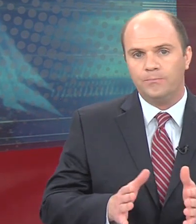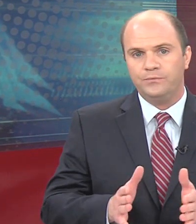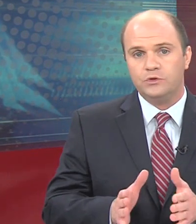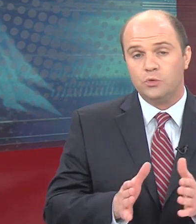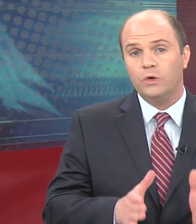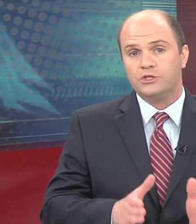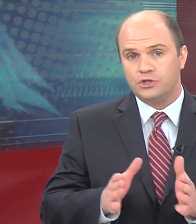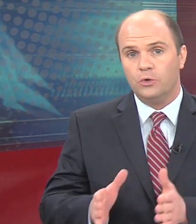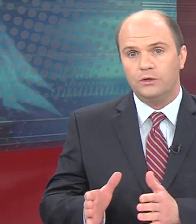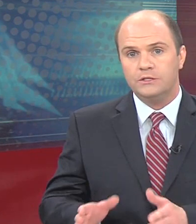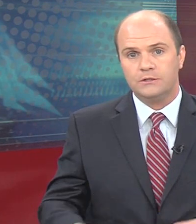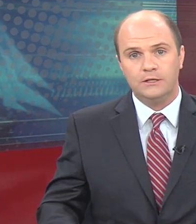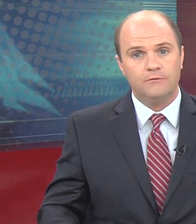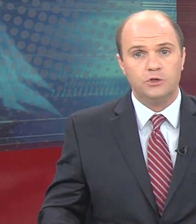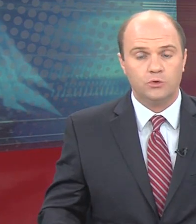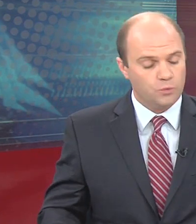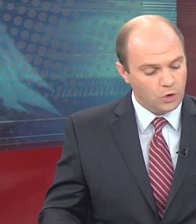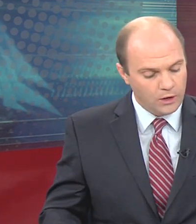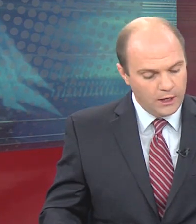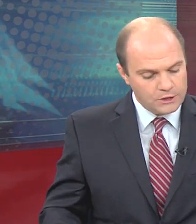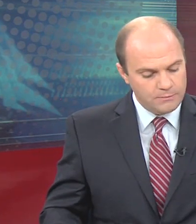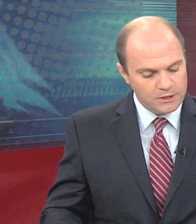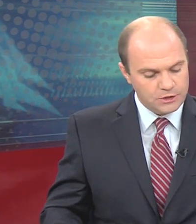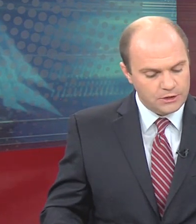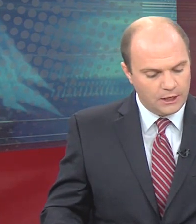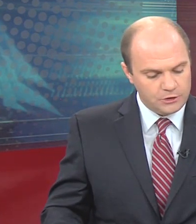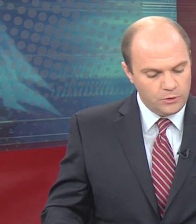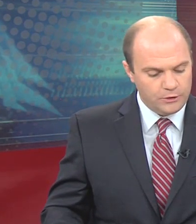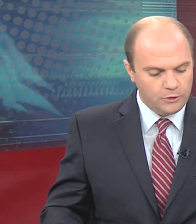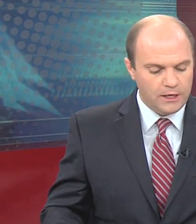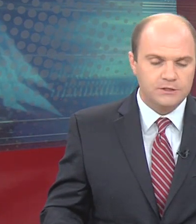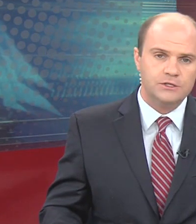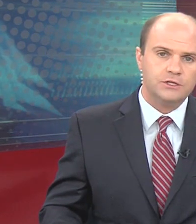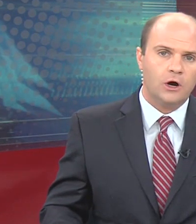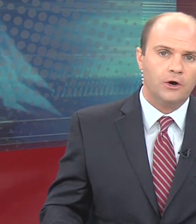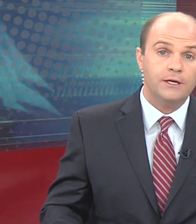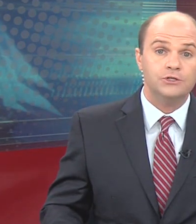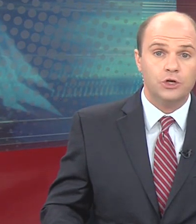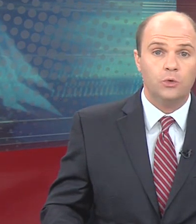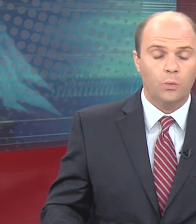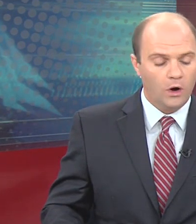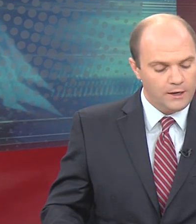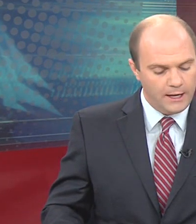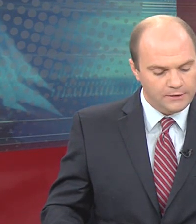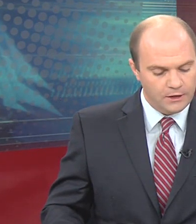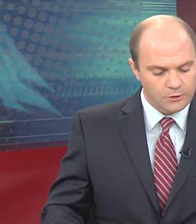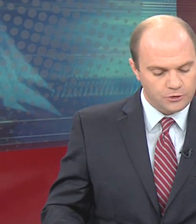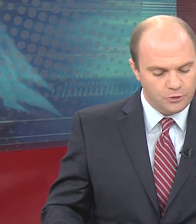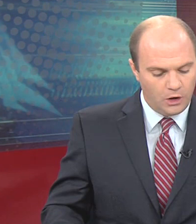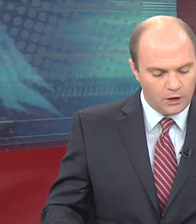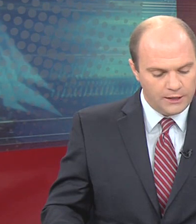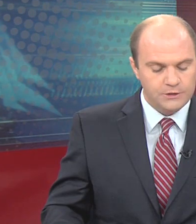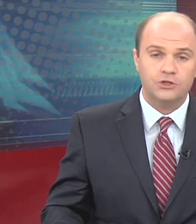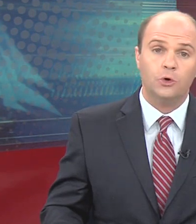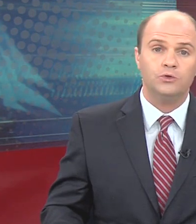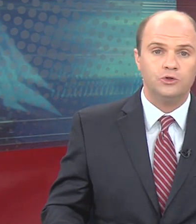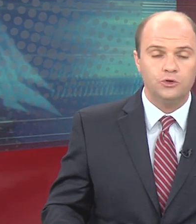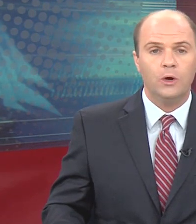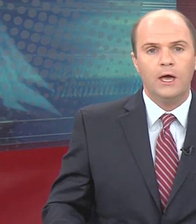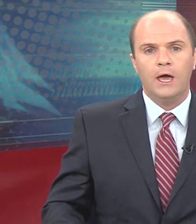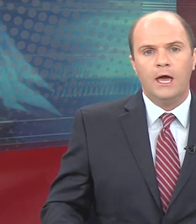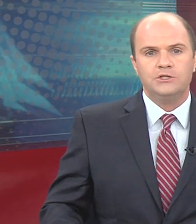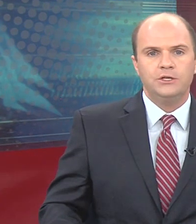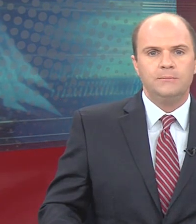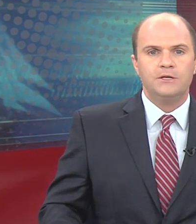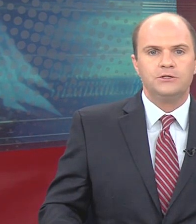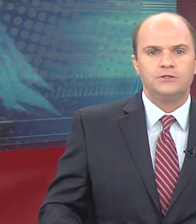to which zone these individuals were. She mentioned two of the new cases are in zone one and the other two are in zone two.